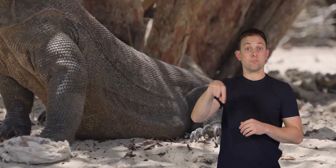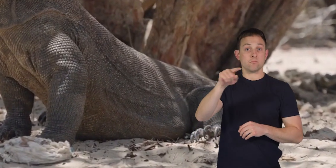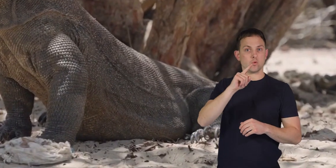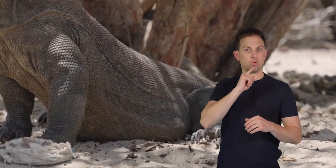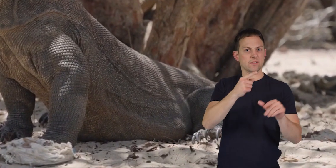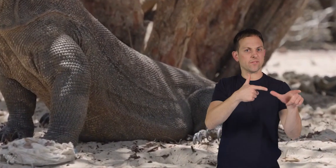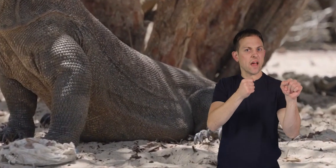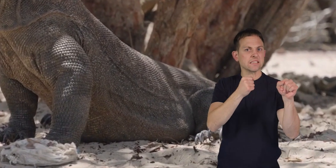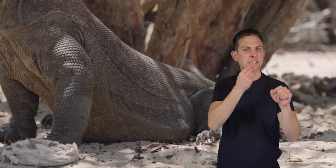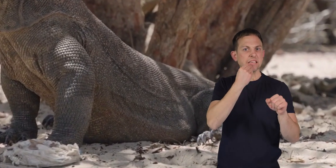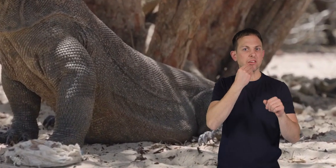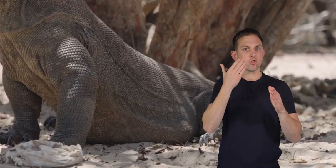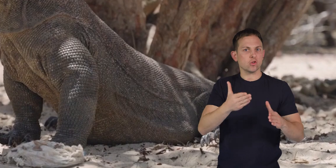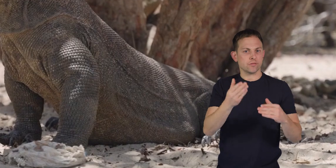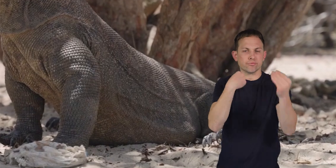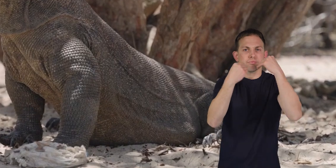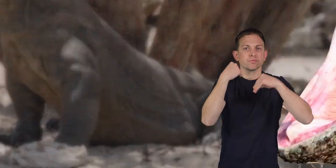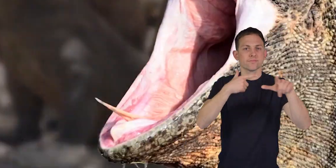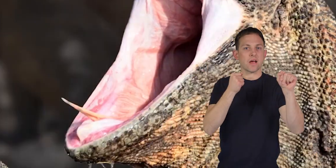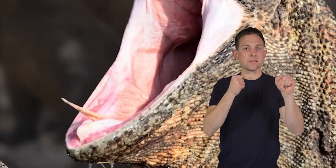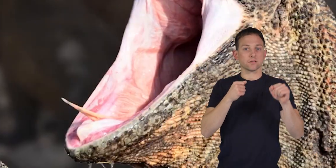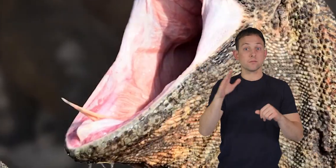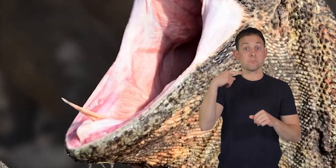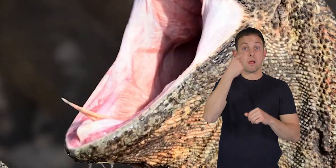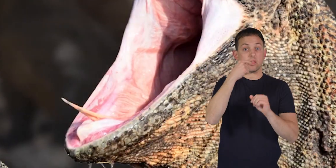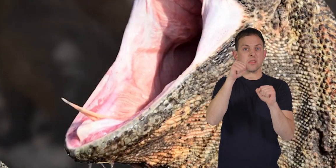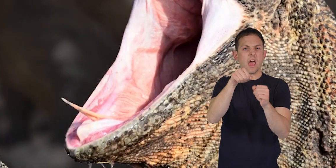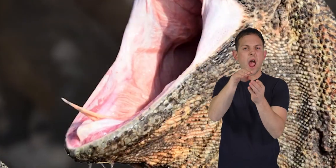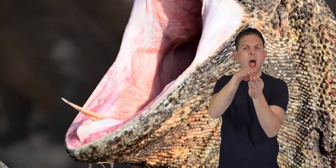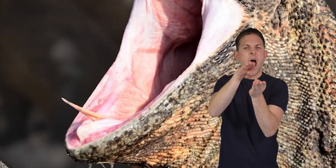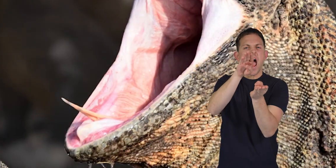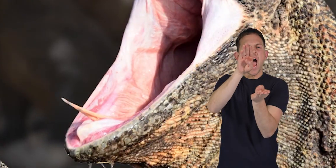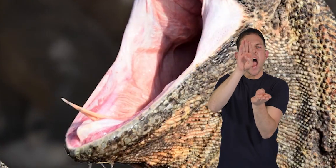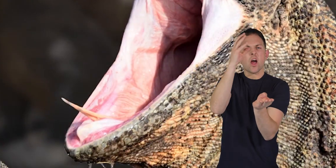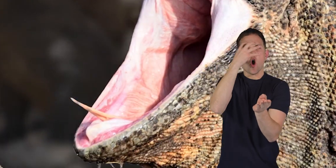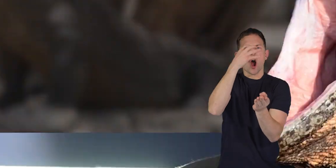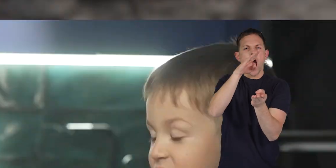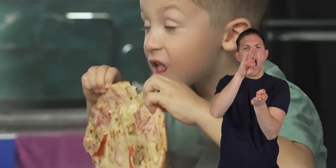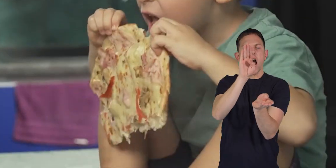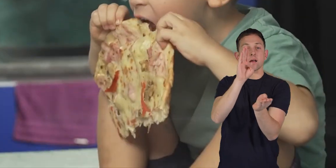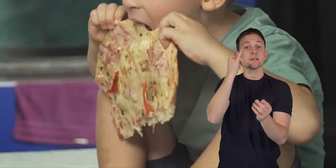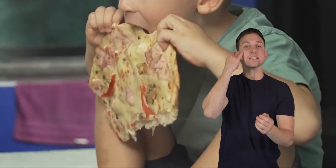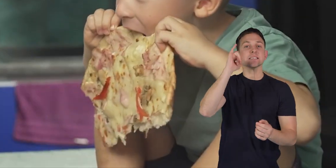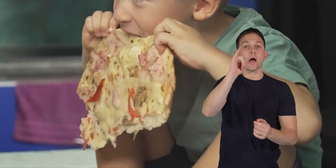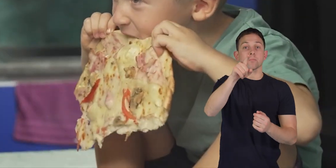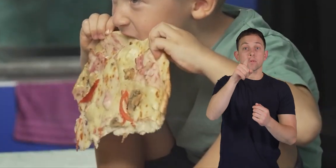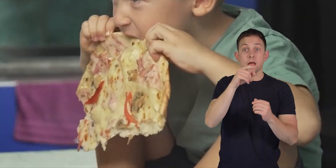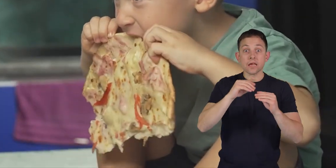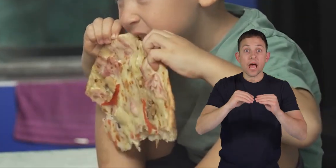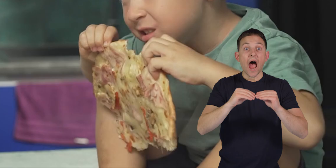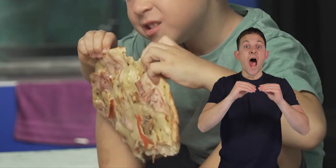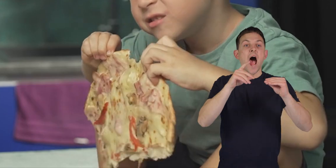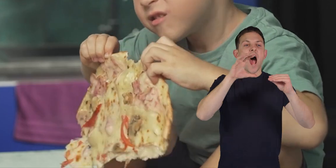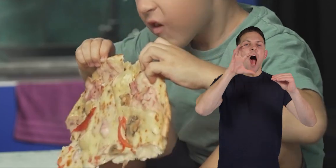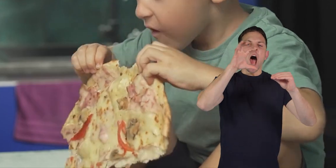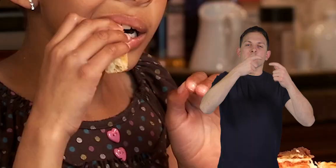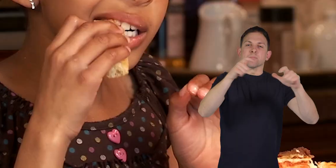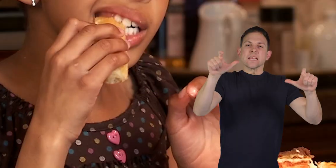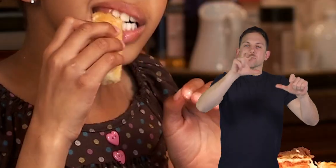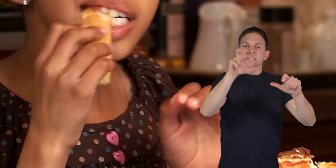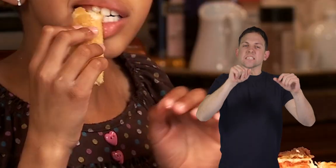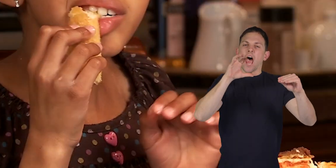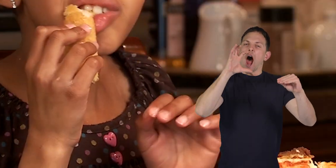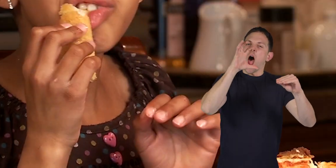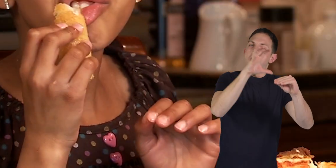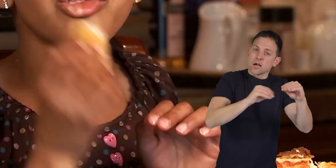are super speedy eaters. Their mouths can stretch wide, like when you open your mouth to take a big